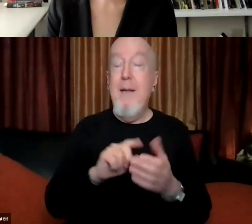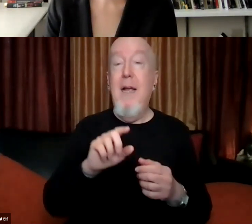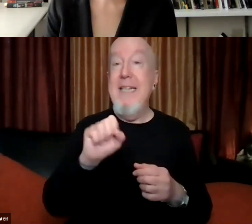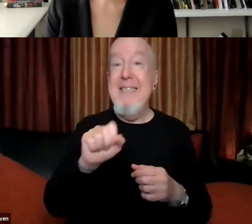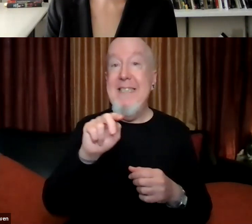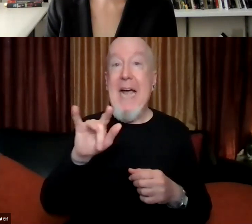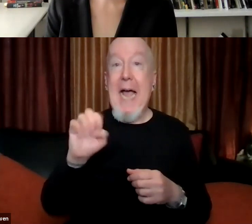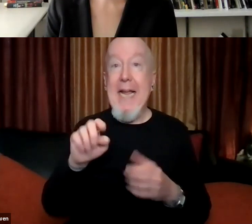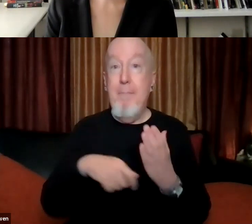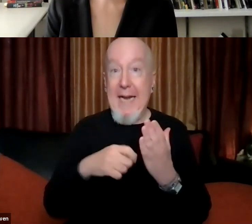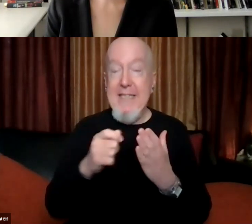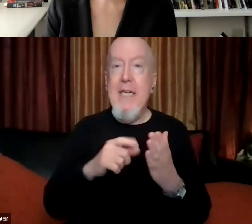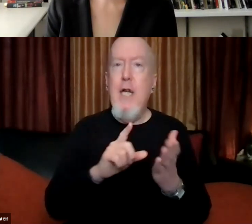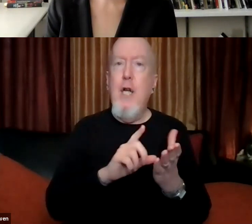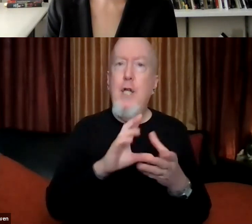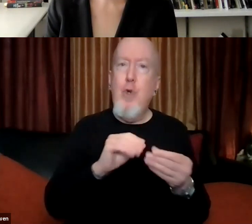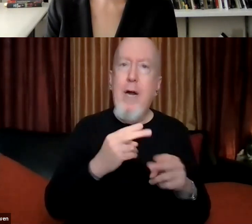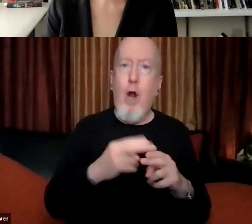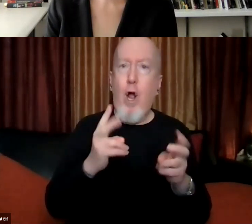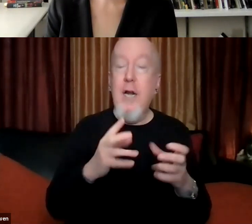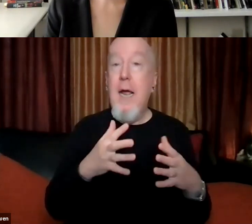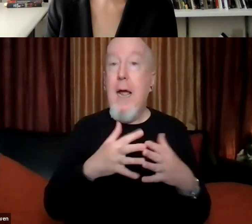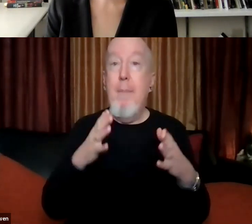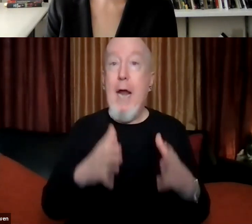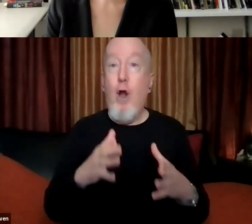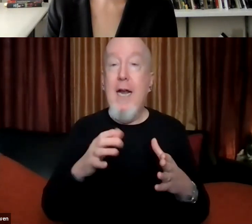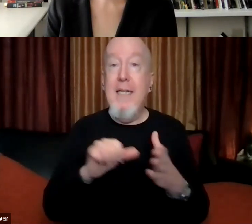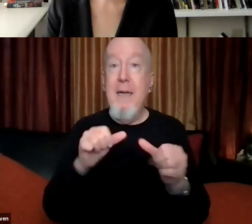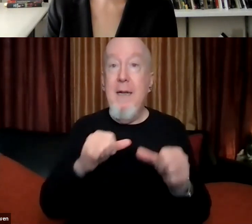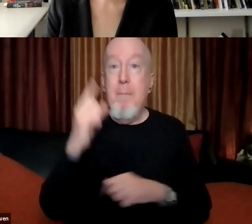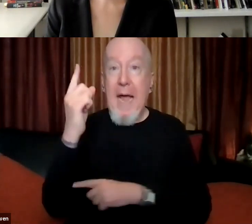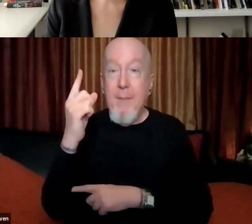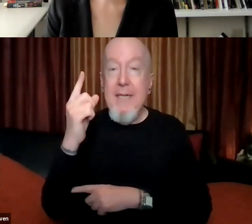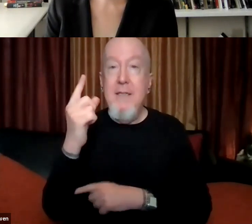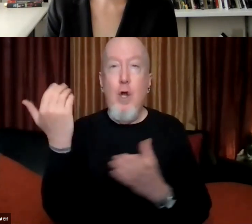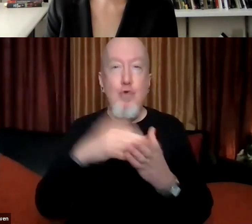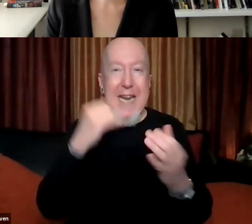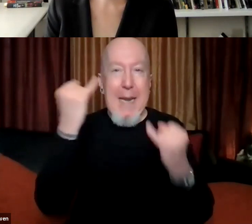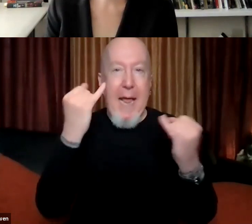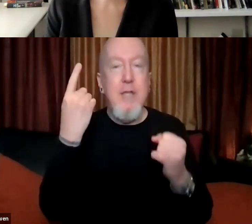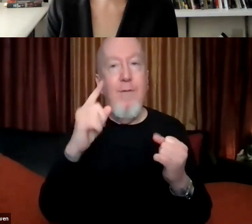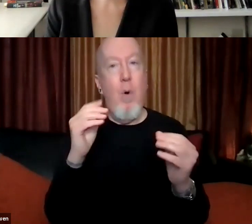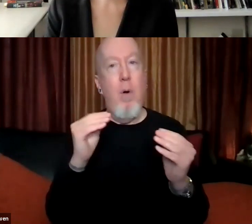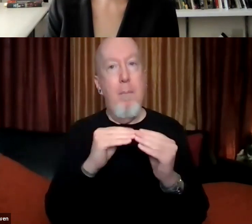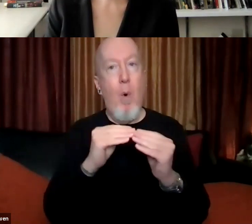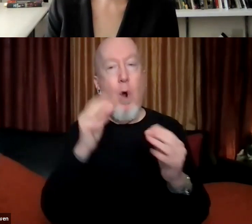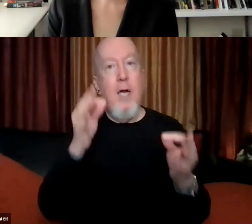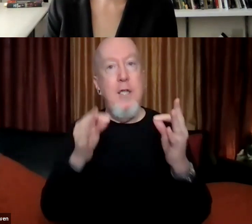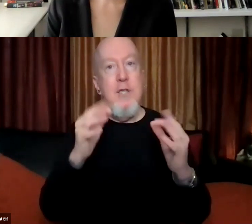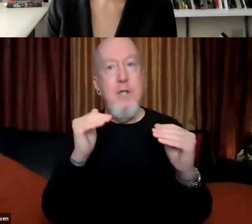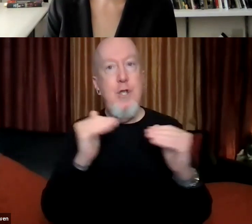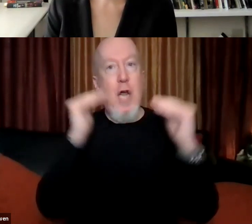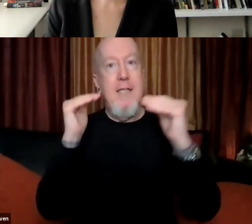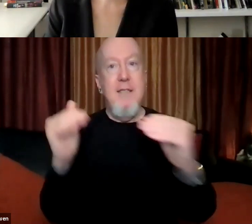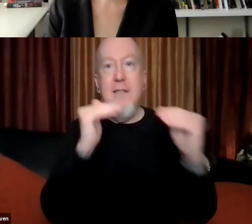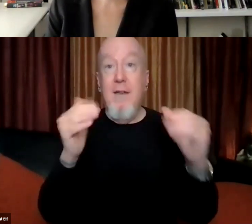ran a story called America's Monuments Reimagining. For a more just future. And the story